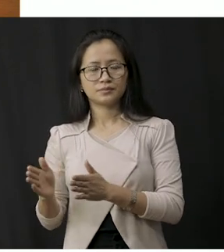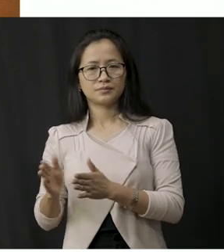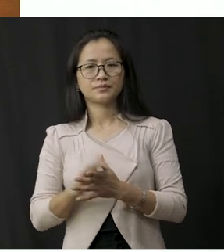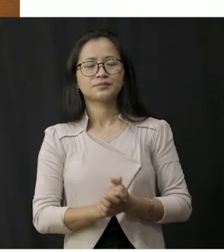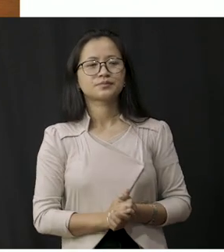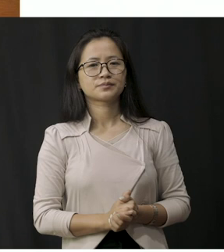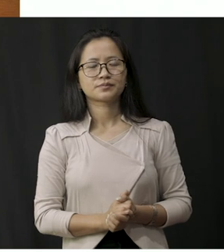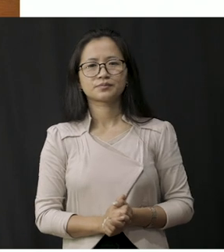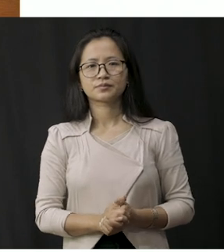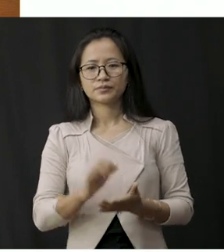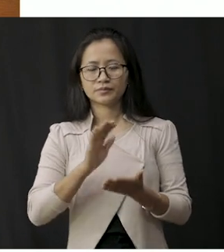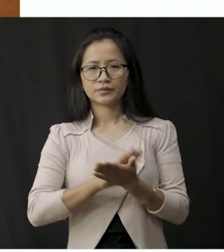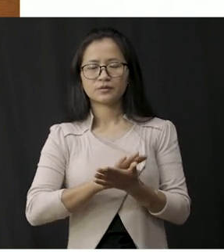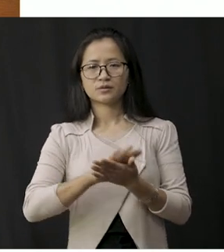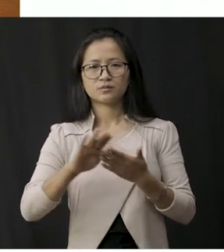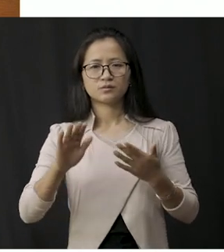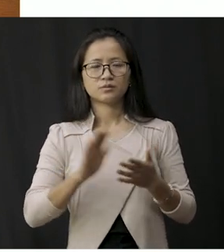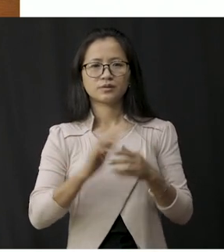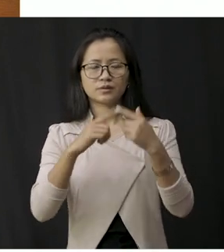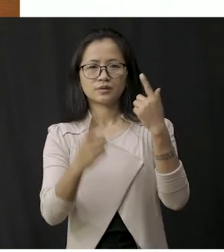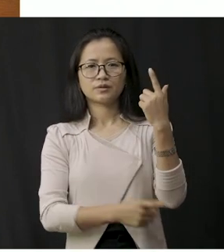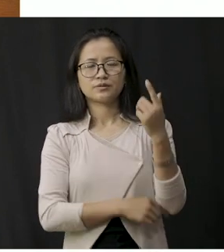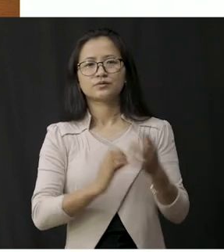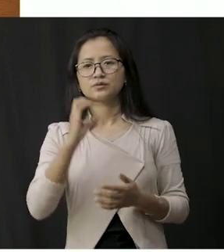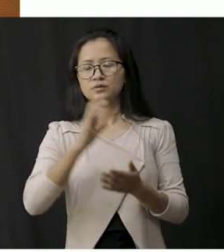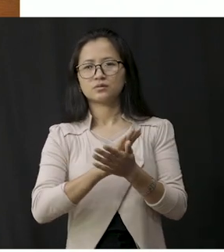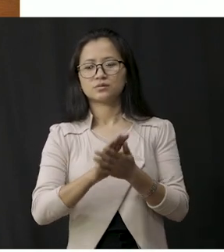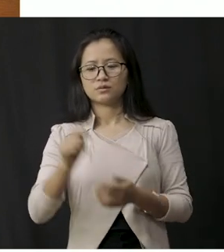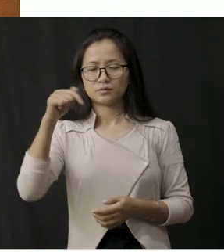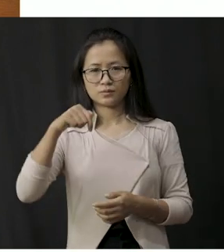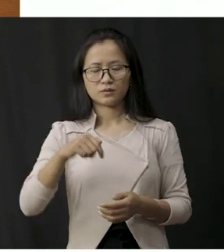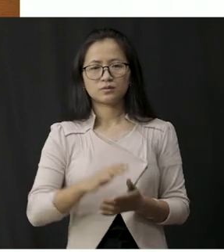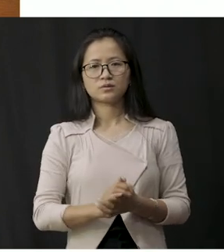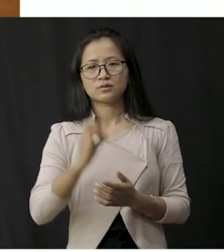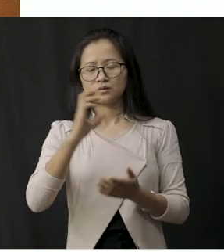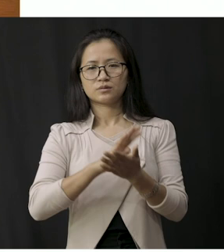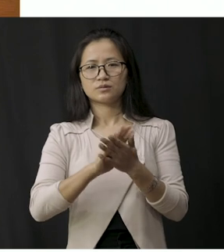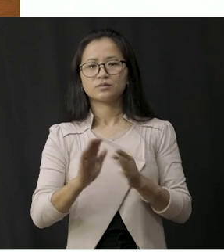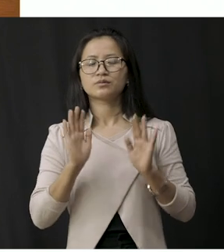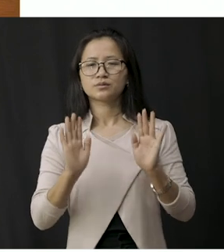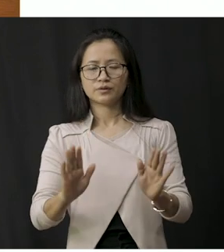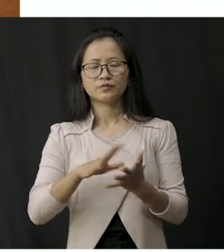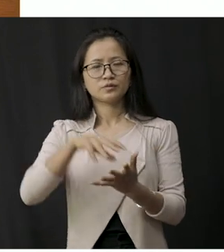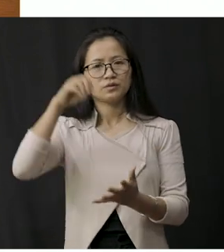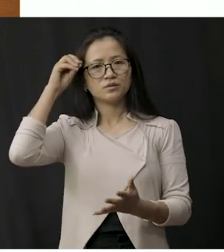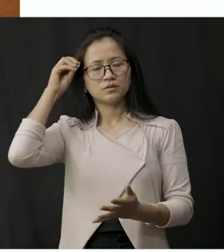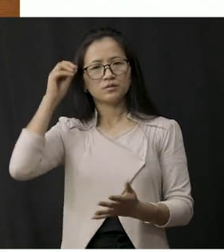so students that comes to the end of the chapter so from this chapter we have learned